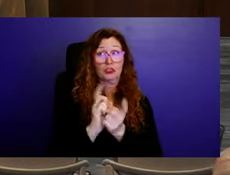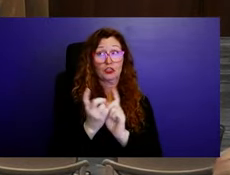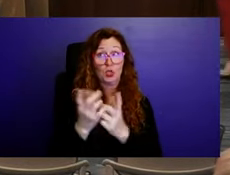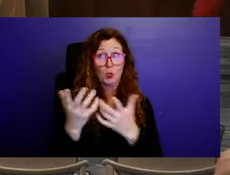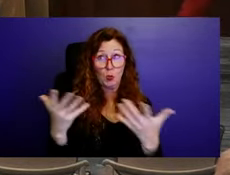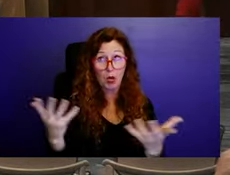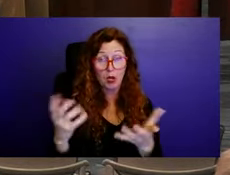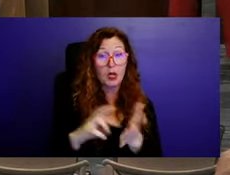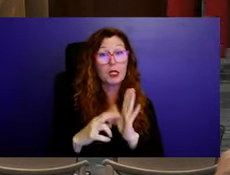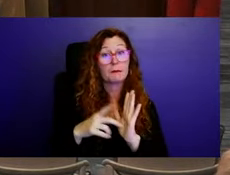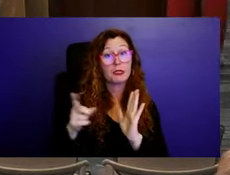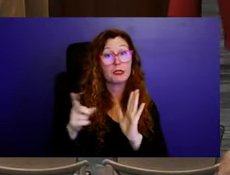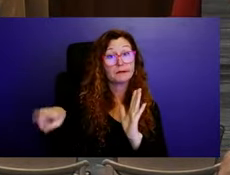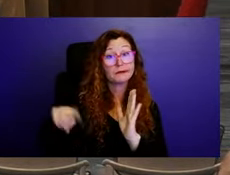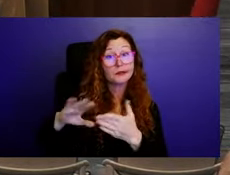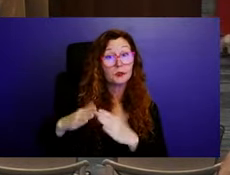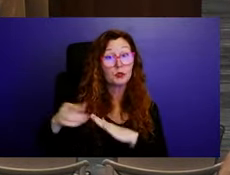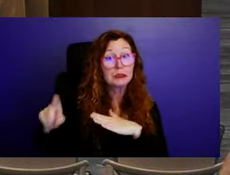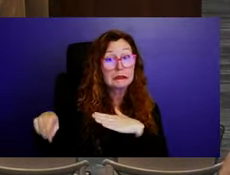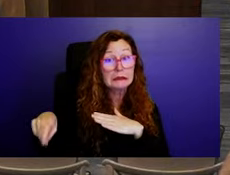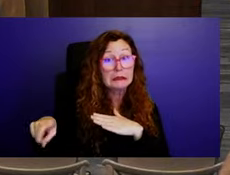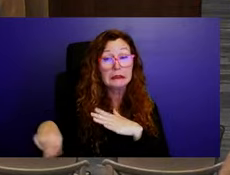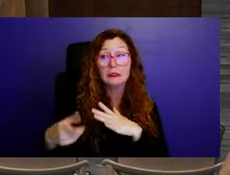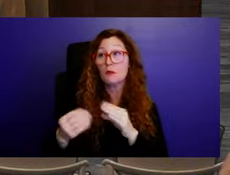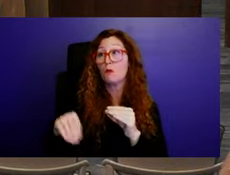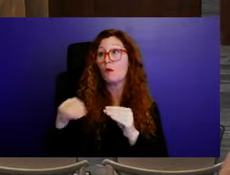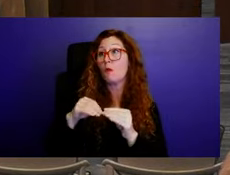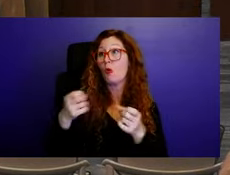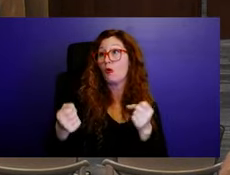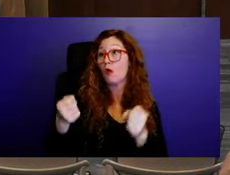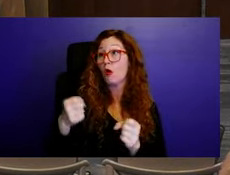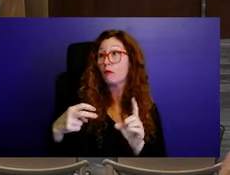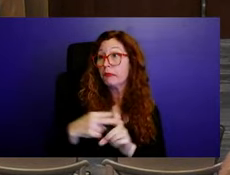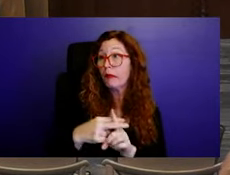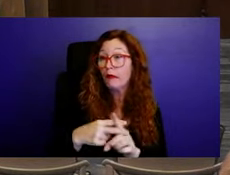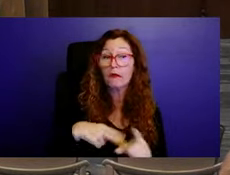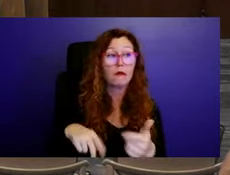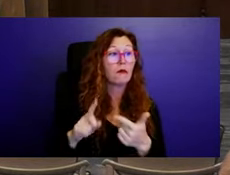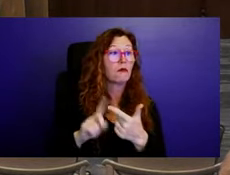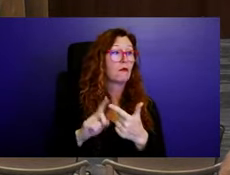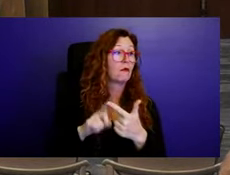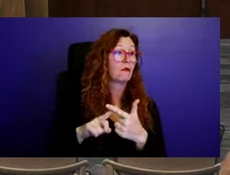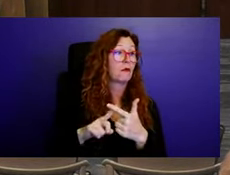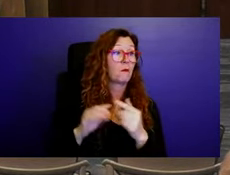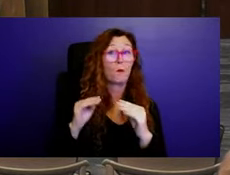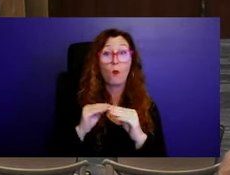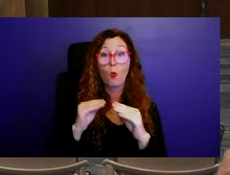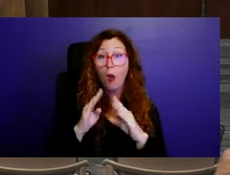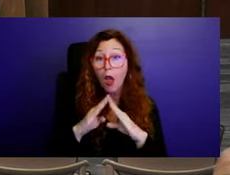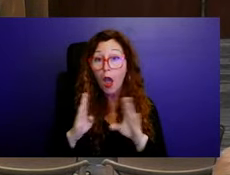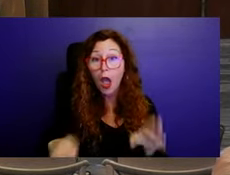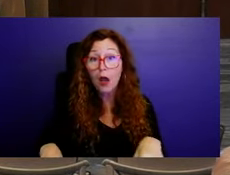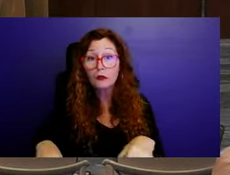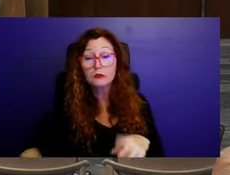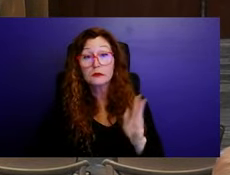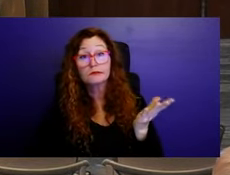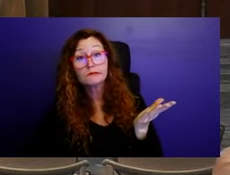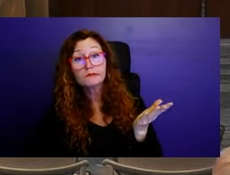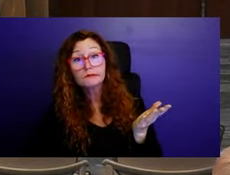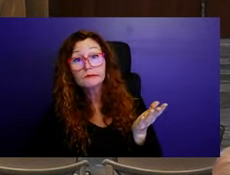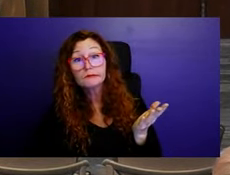electric charging stations or is it housing? You know what mean? Is it a little bit of both? Um, you know, I, think as we move in,